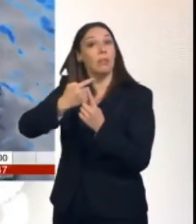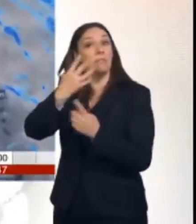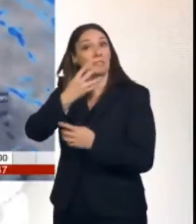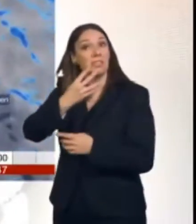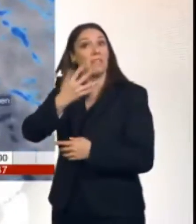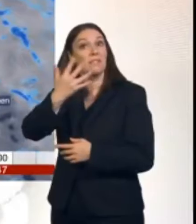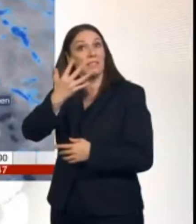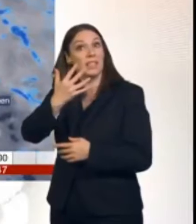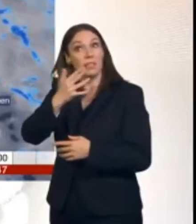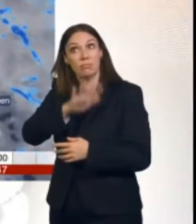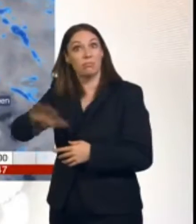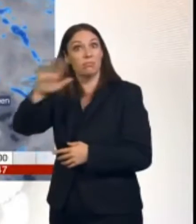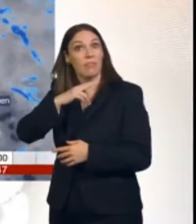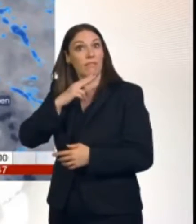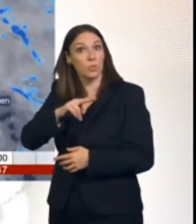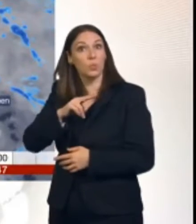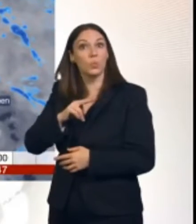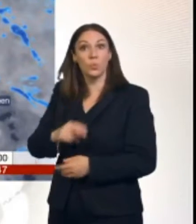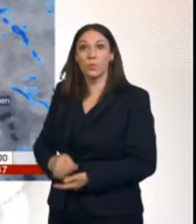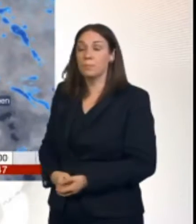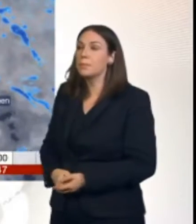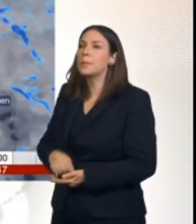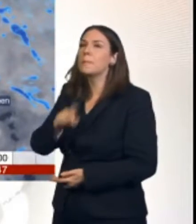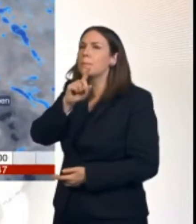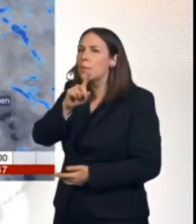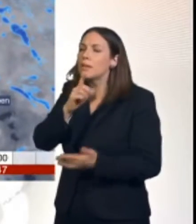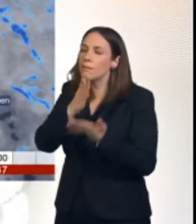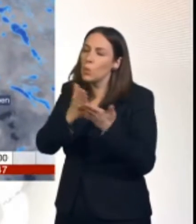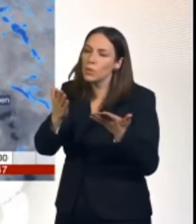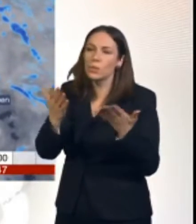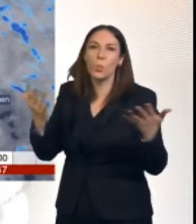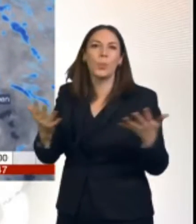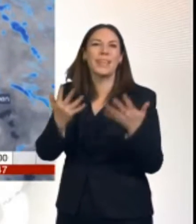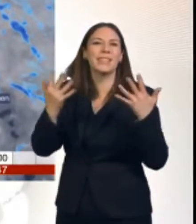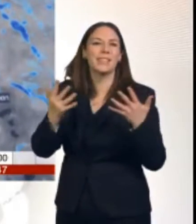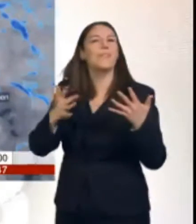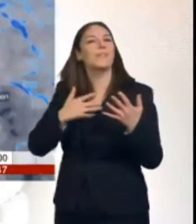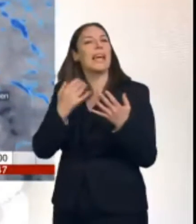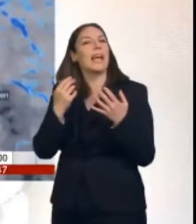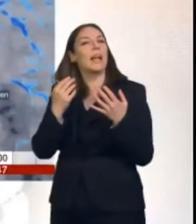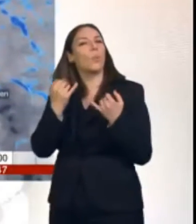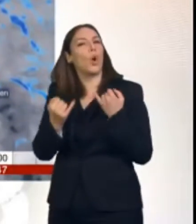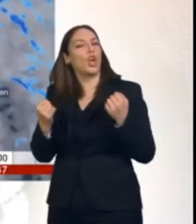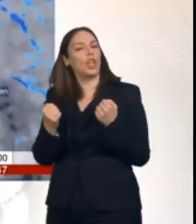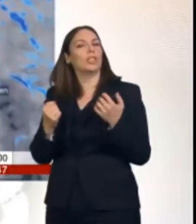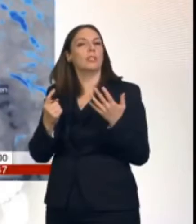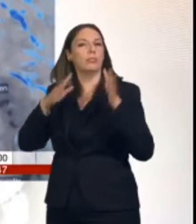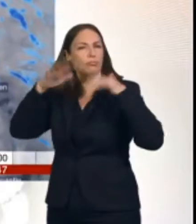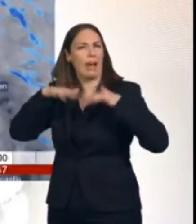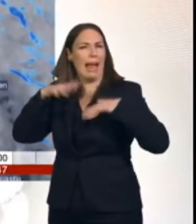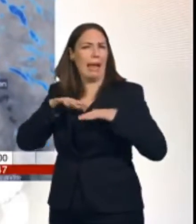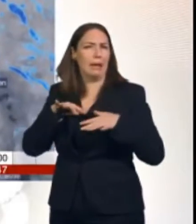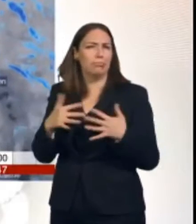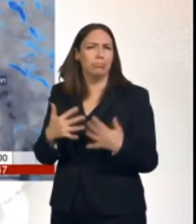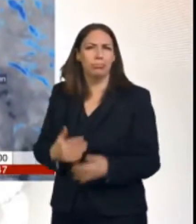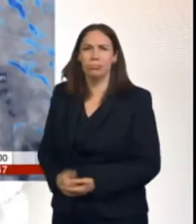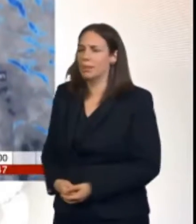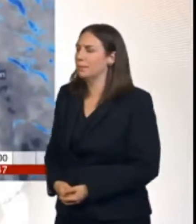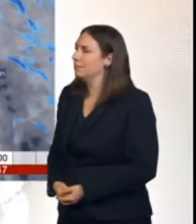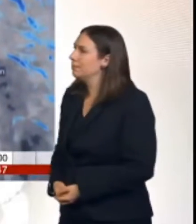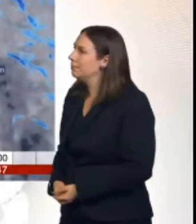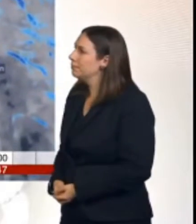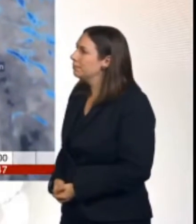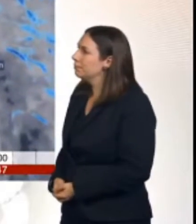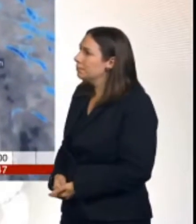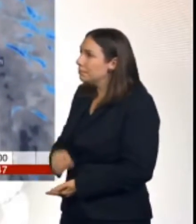many this afternoon. But of course, that will be tempered by the wind and the rain. And the winds, as I said, will strengthen as we go through the day into the evening.